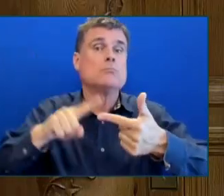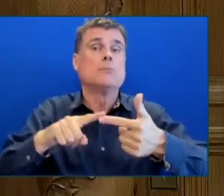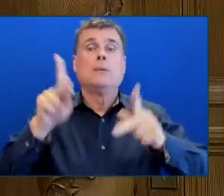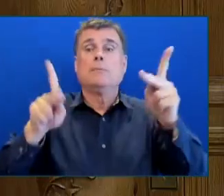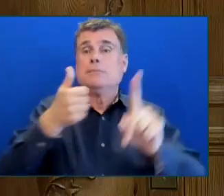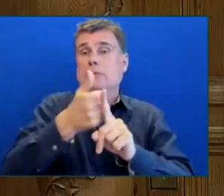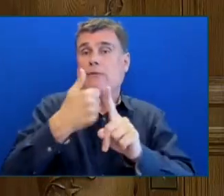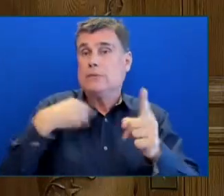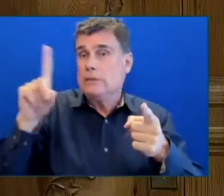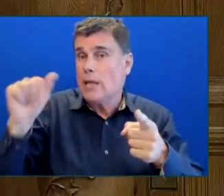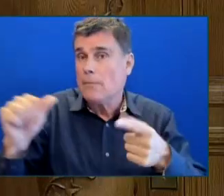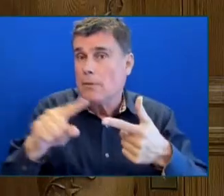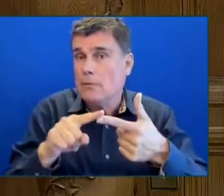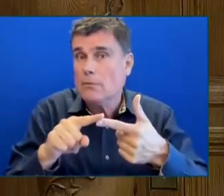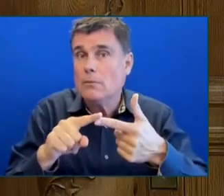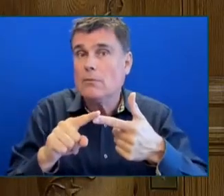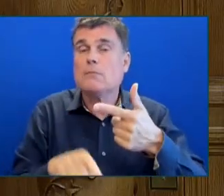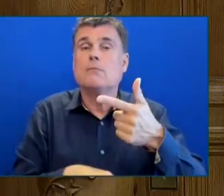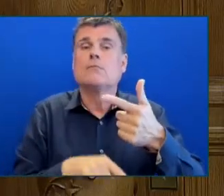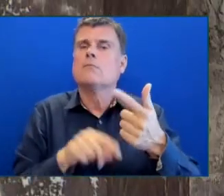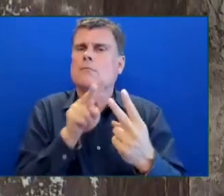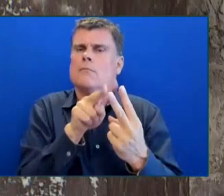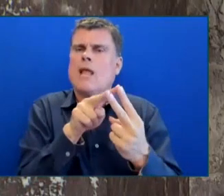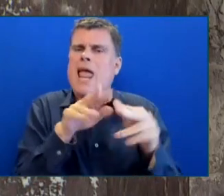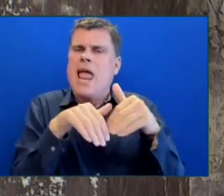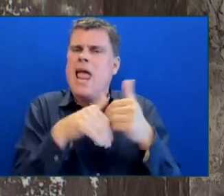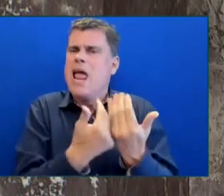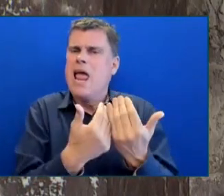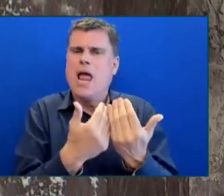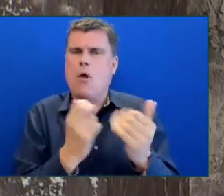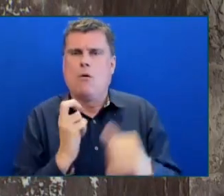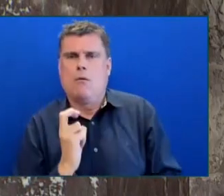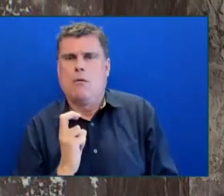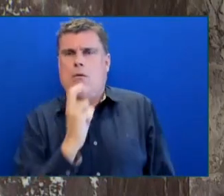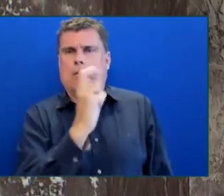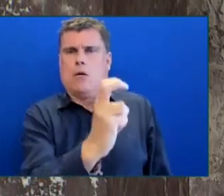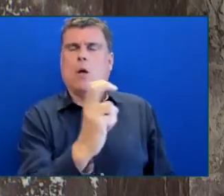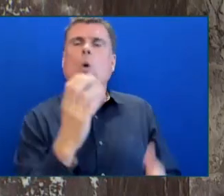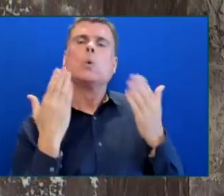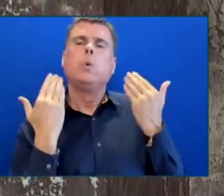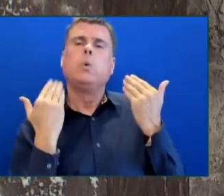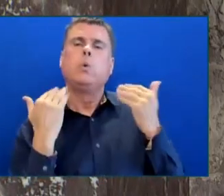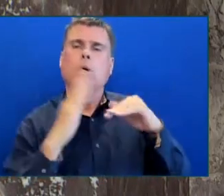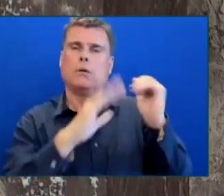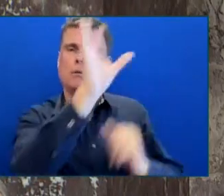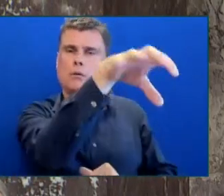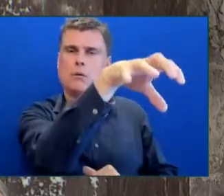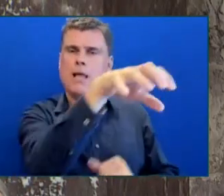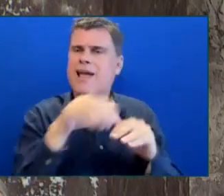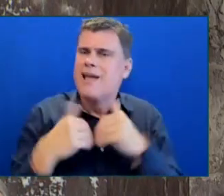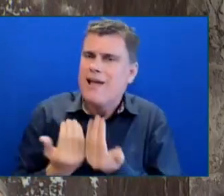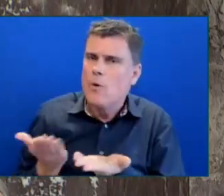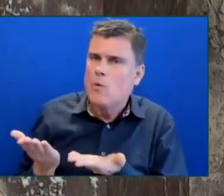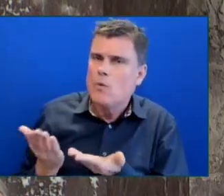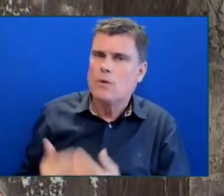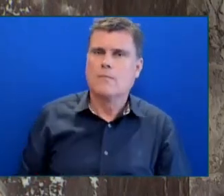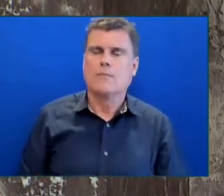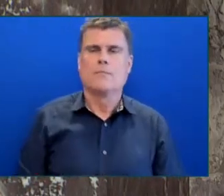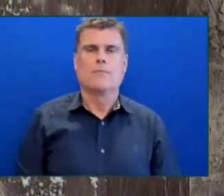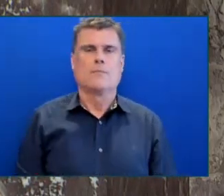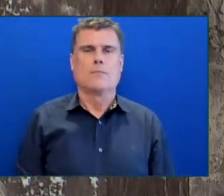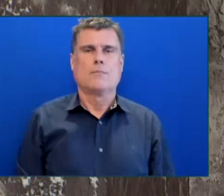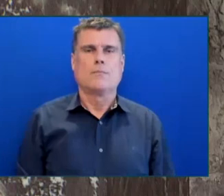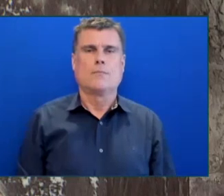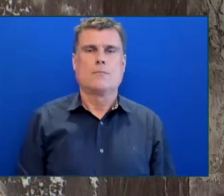Minister of Housing. Thank you so much, Madam Speaker. I really appreciate the member's question. It is certainly top of mind for us,